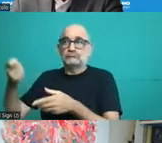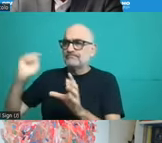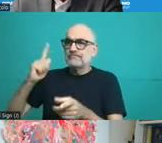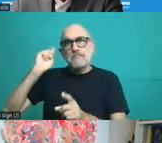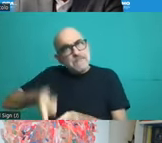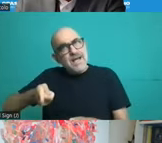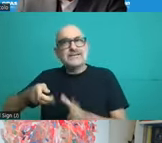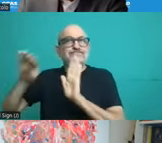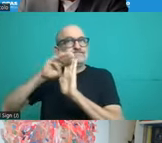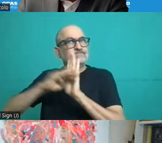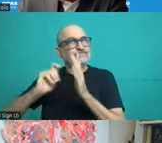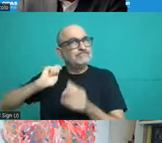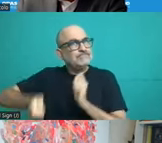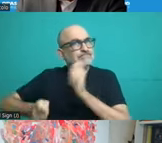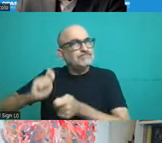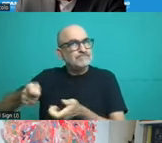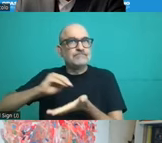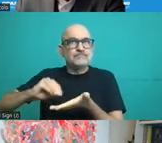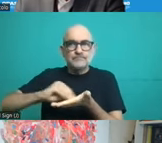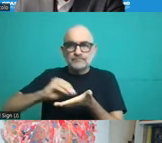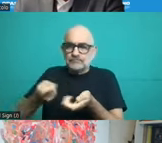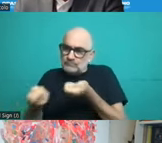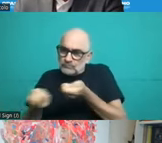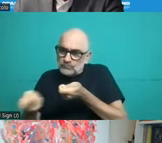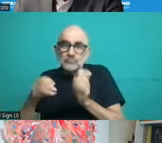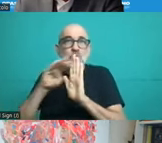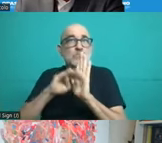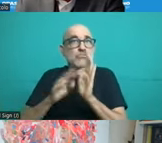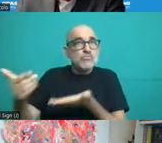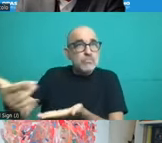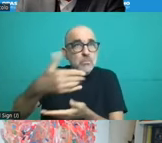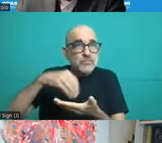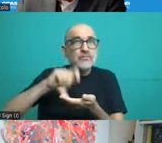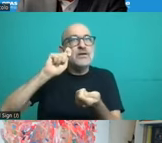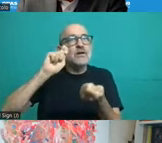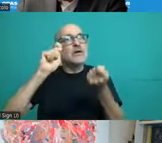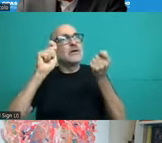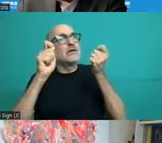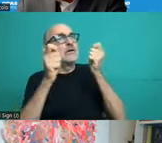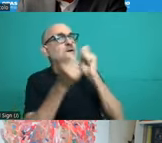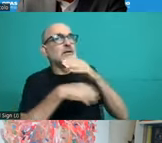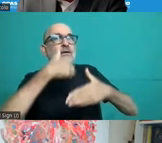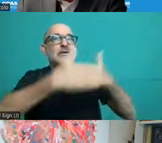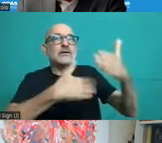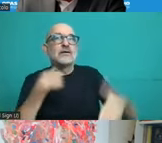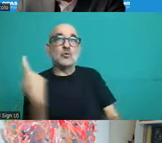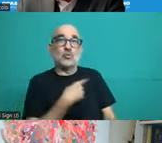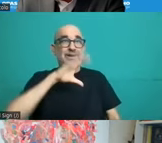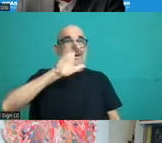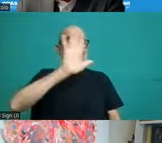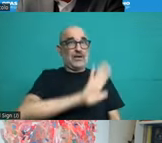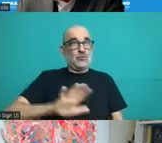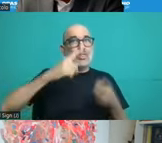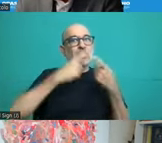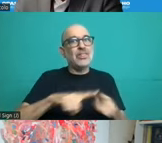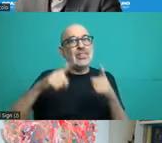region a range of combinations of public-private mixes, combinations that have implications, not